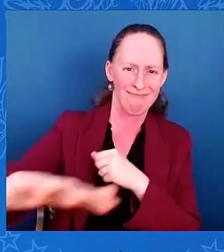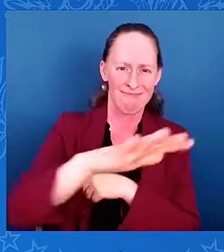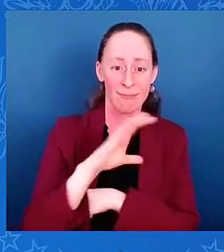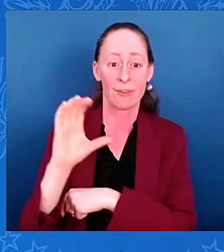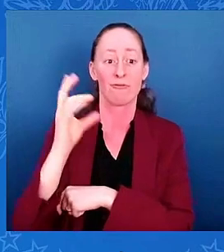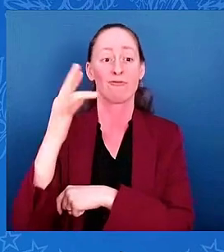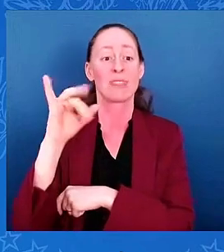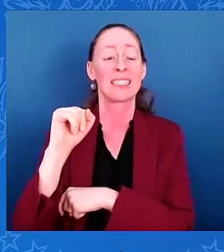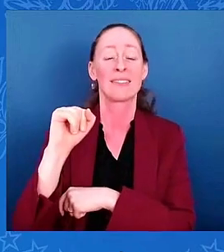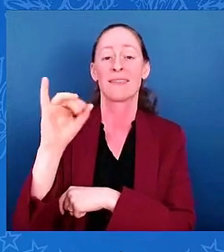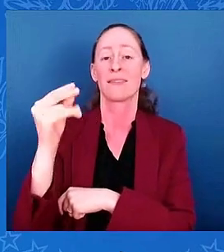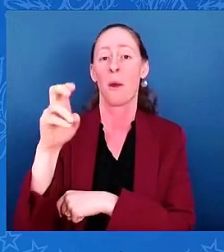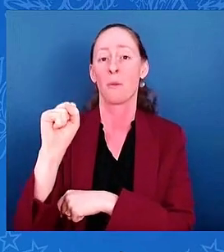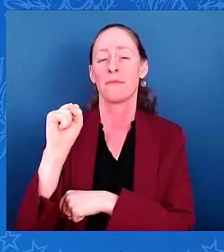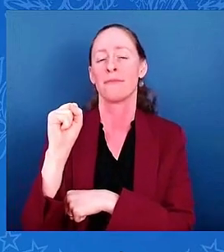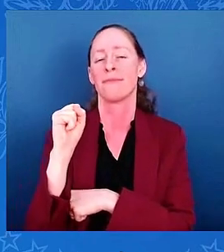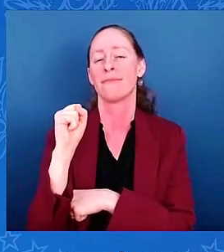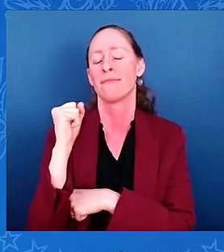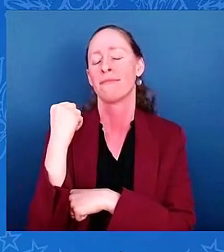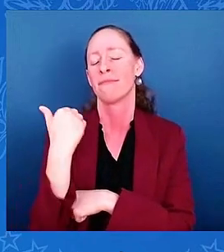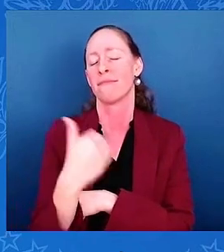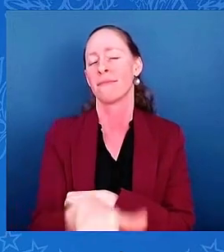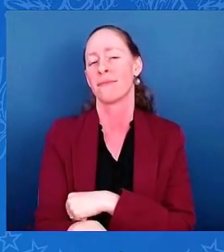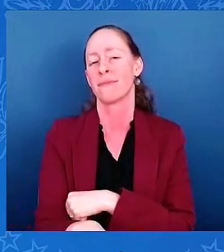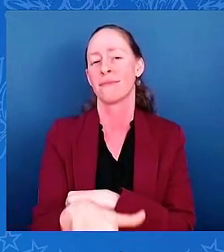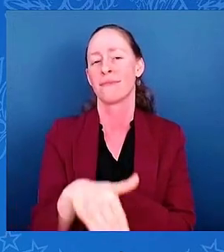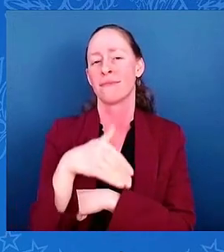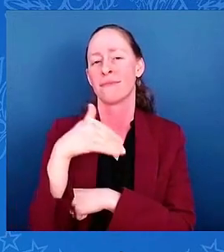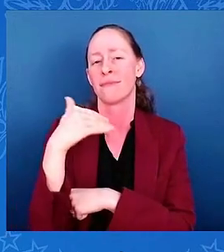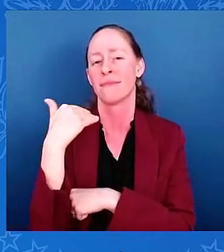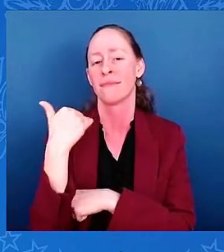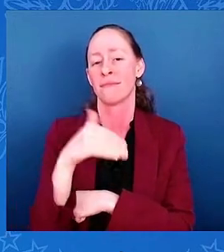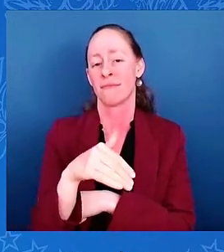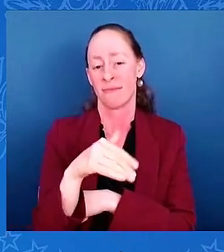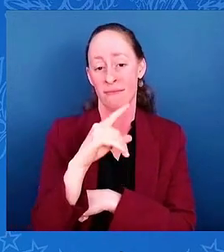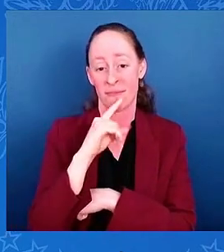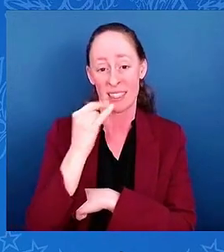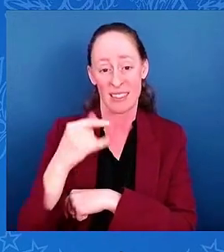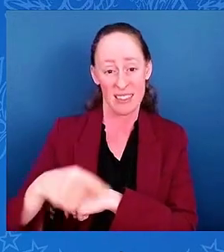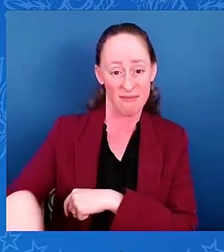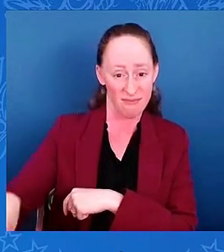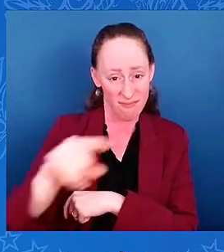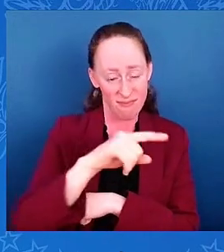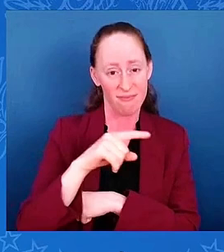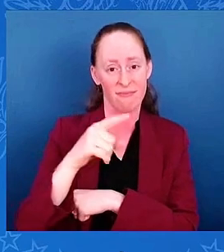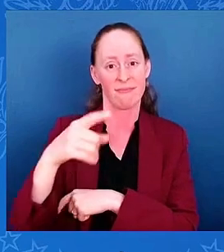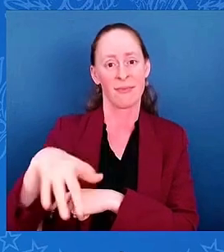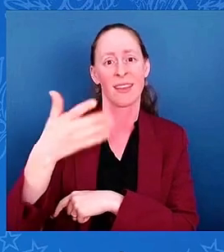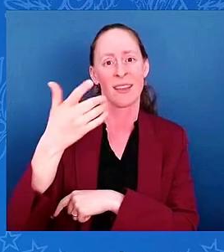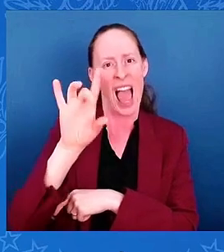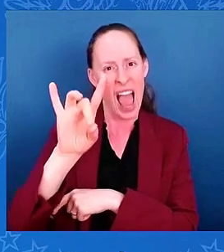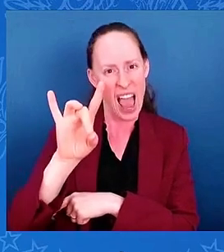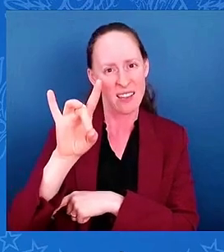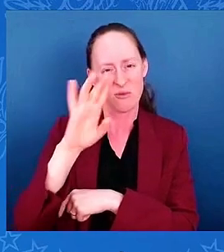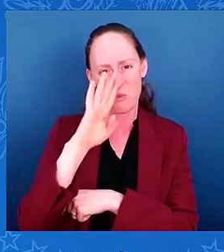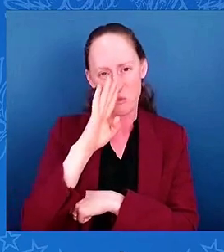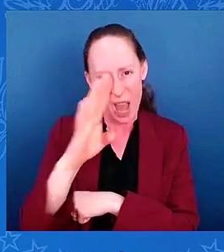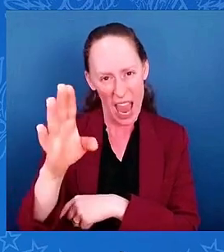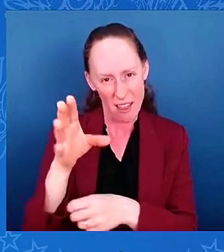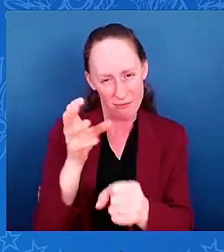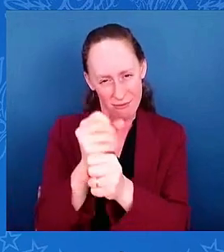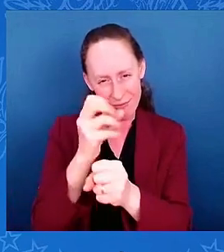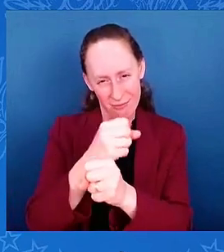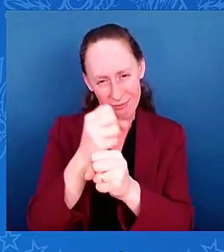True team, eight straight division titles through a tough playoff run, you know, and you felt